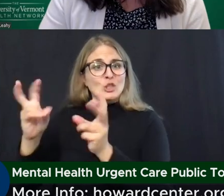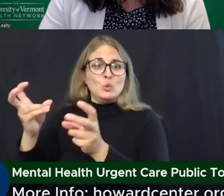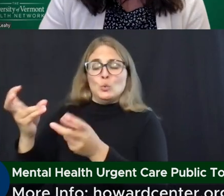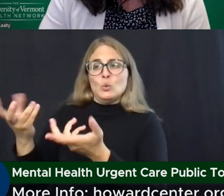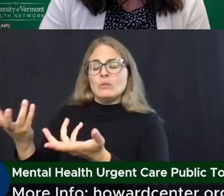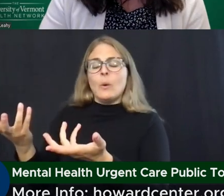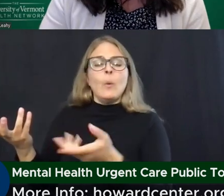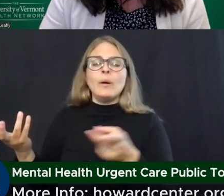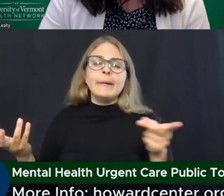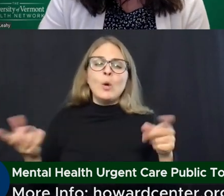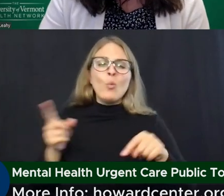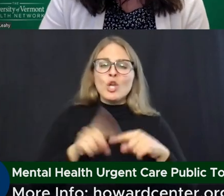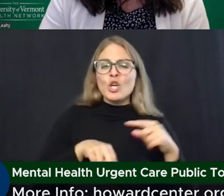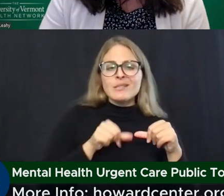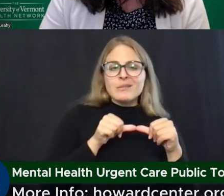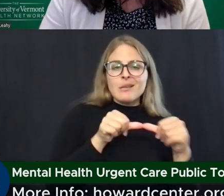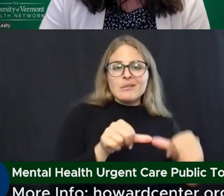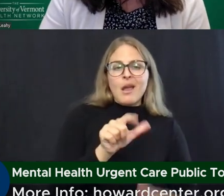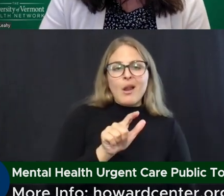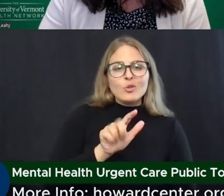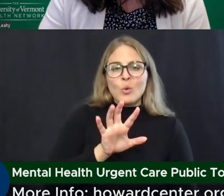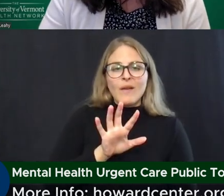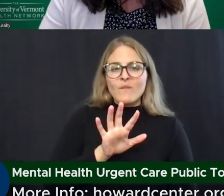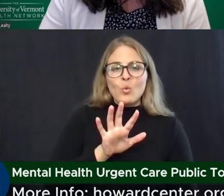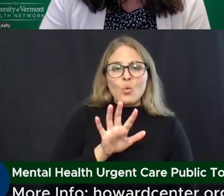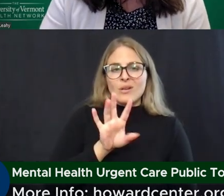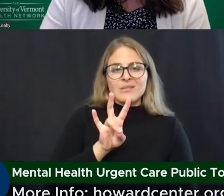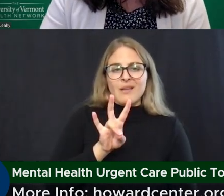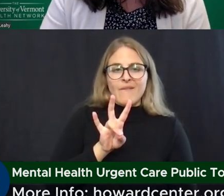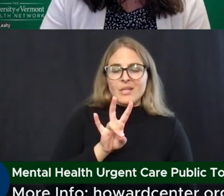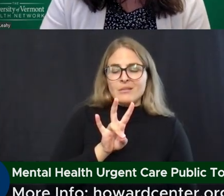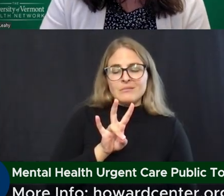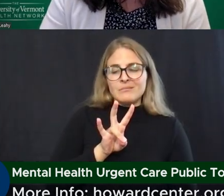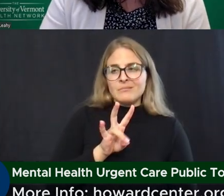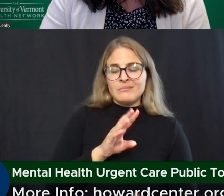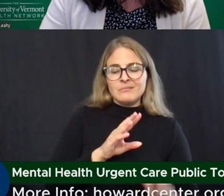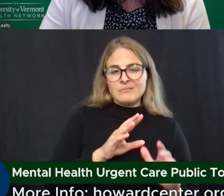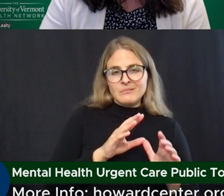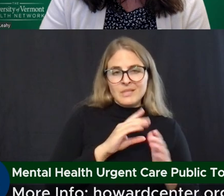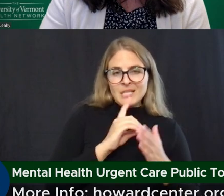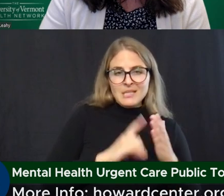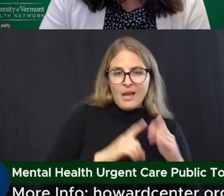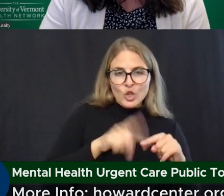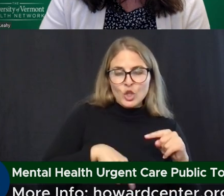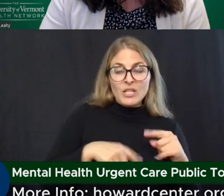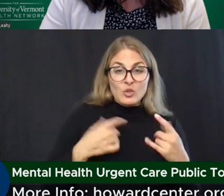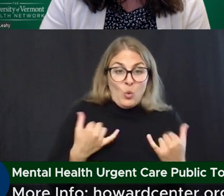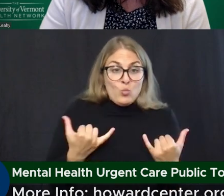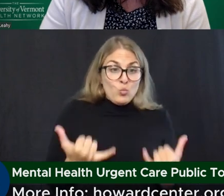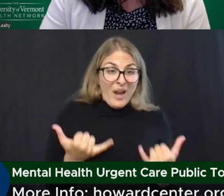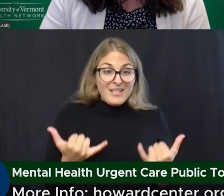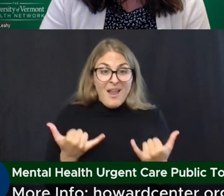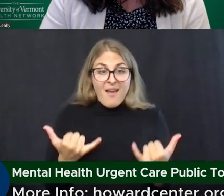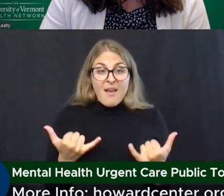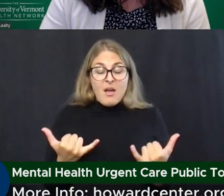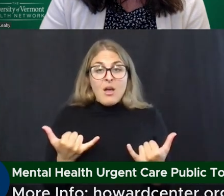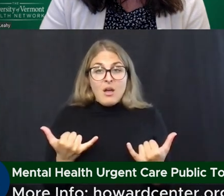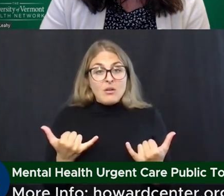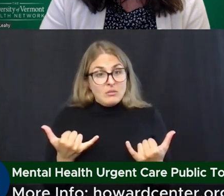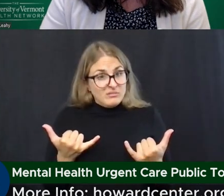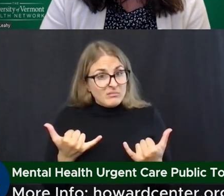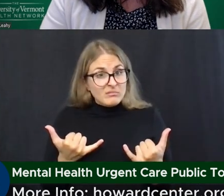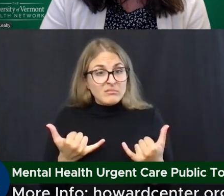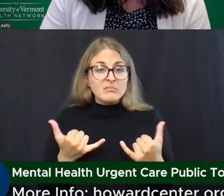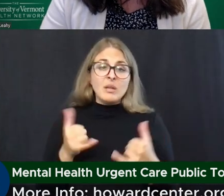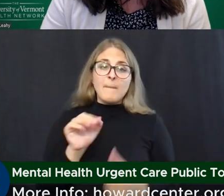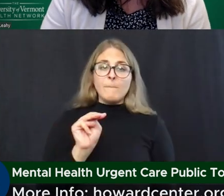be able to sustain a 24-7 model. So for the initial period of time of this program opening, it will be Monday